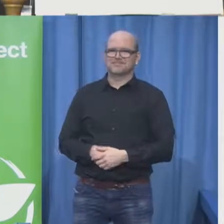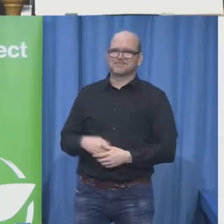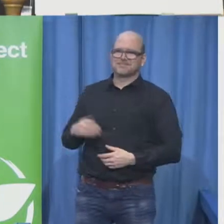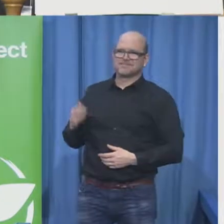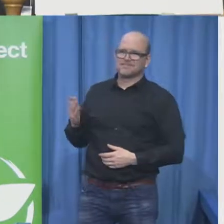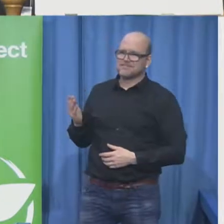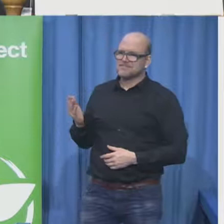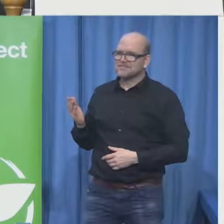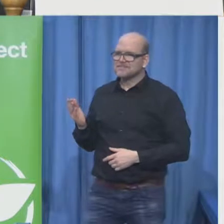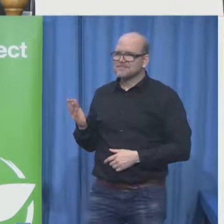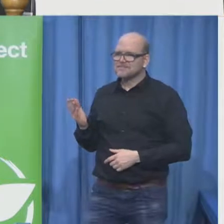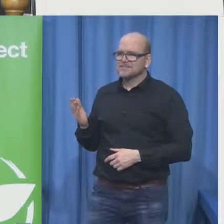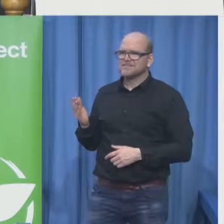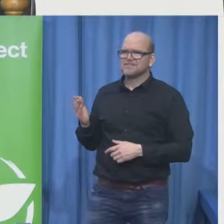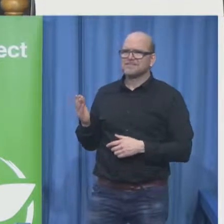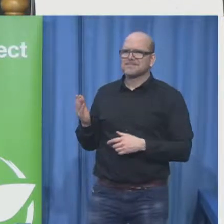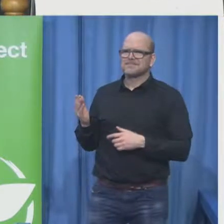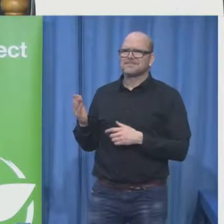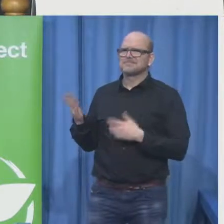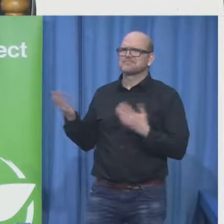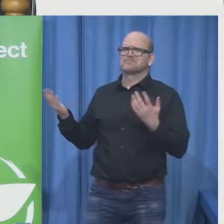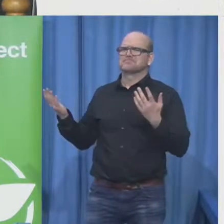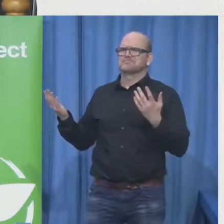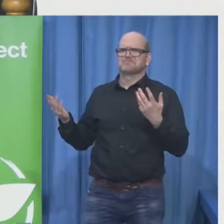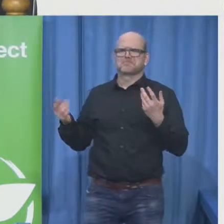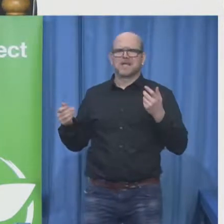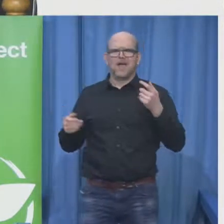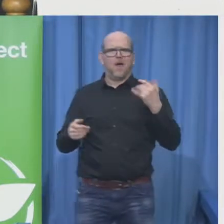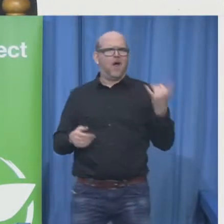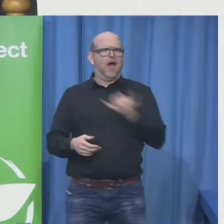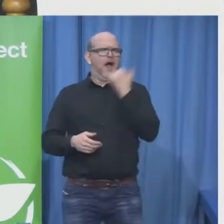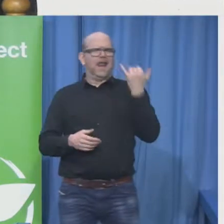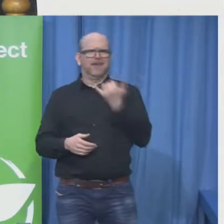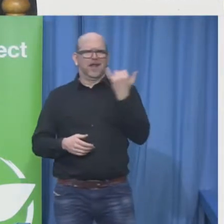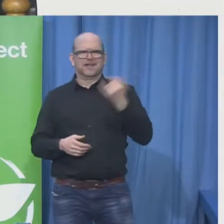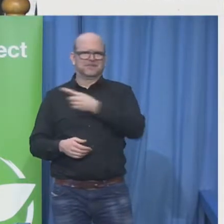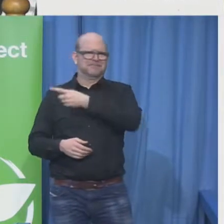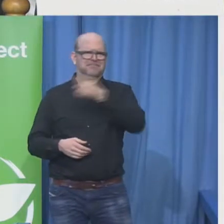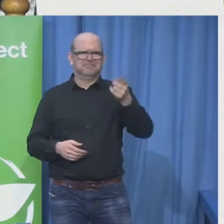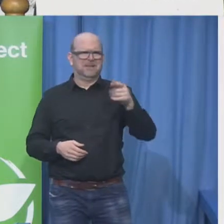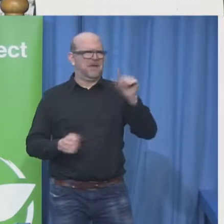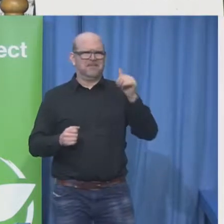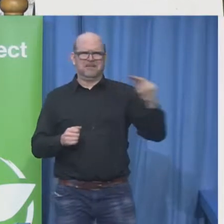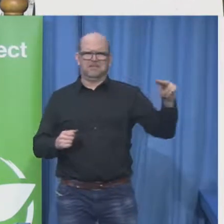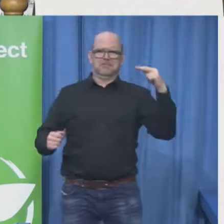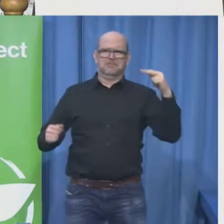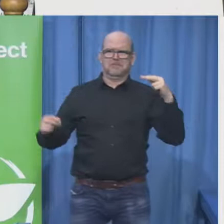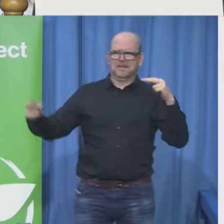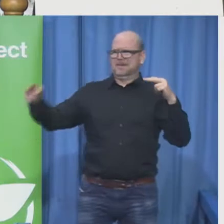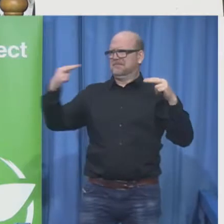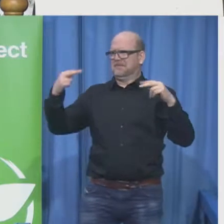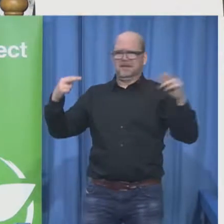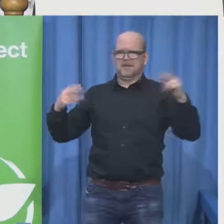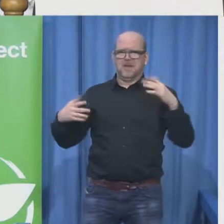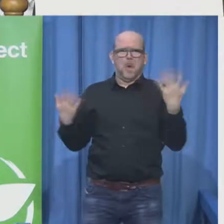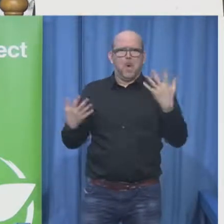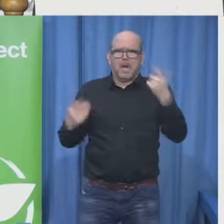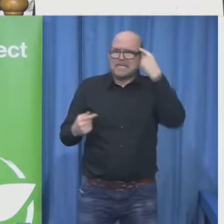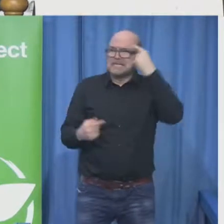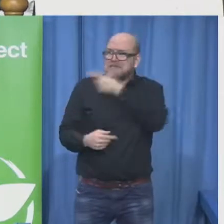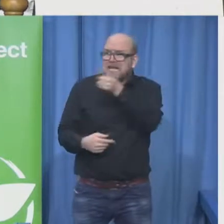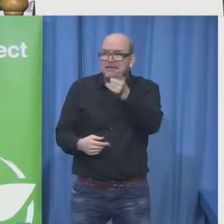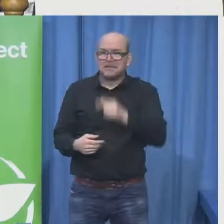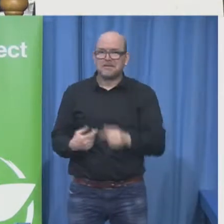I'm always surprised people even thought I missed it here I'm always surprised people